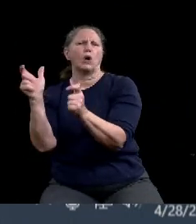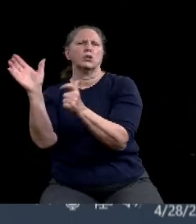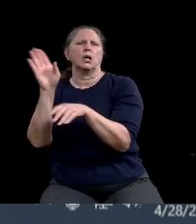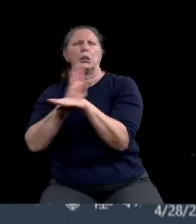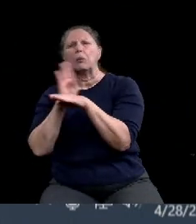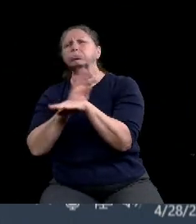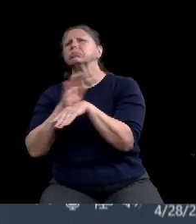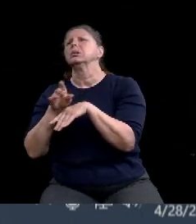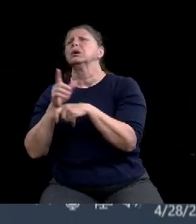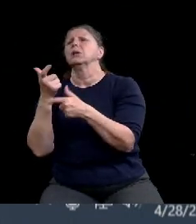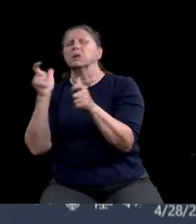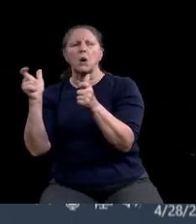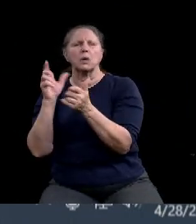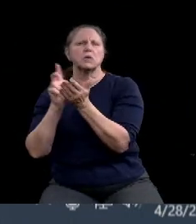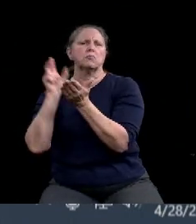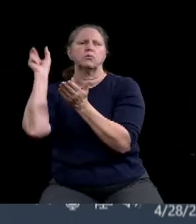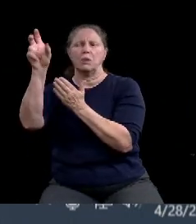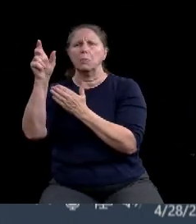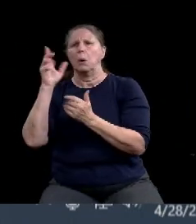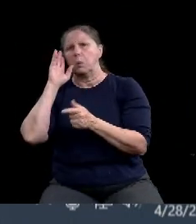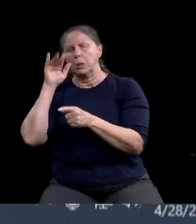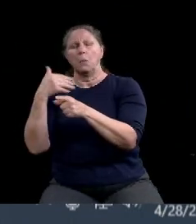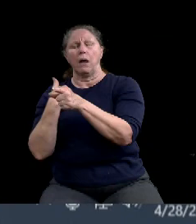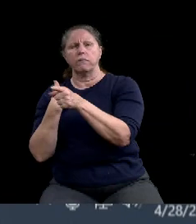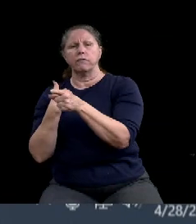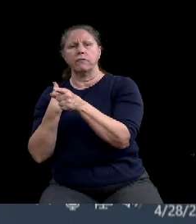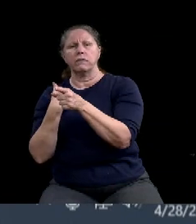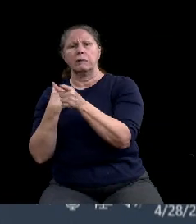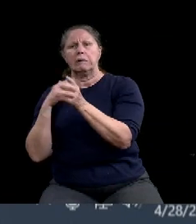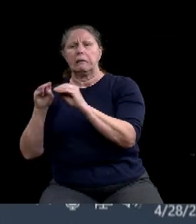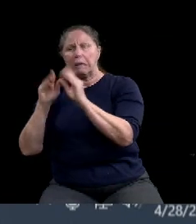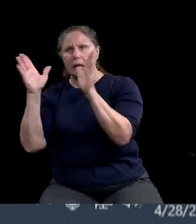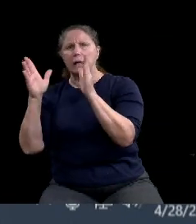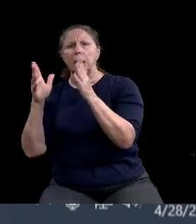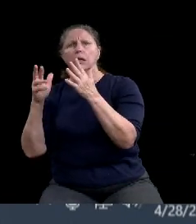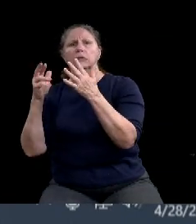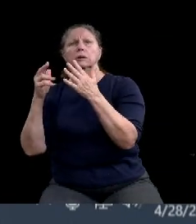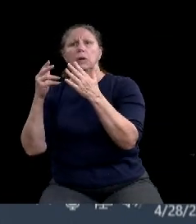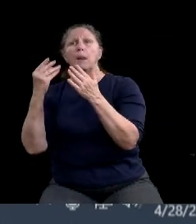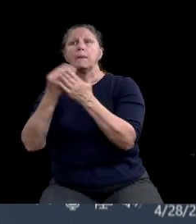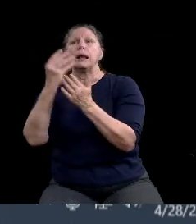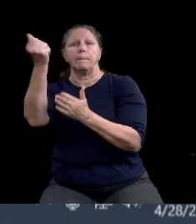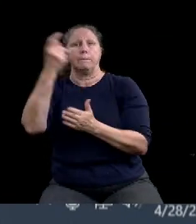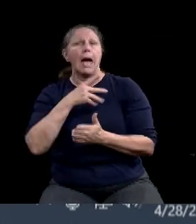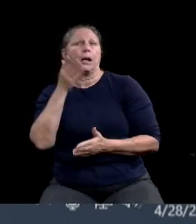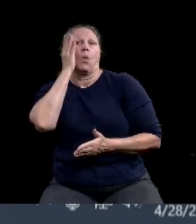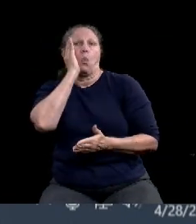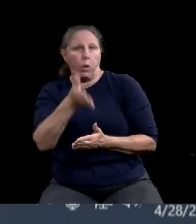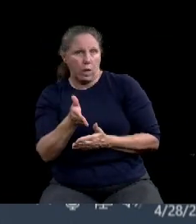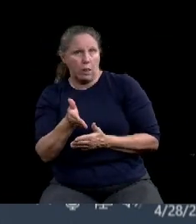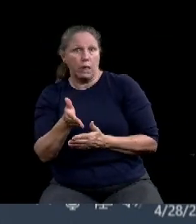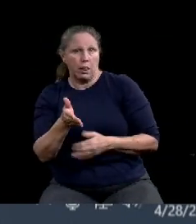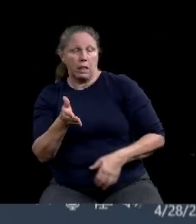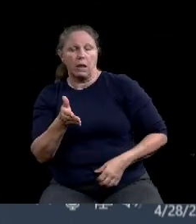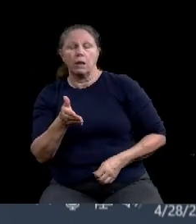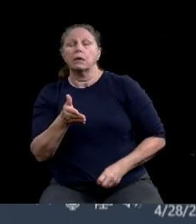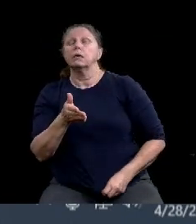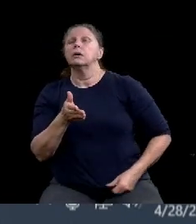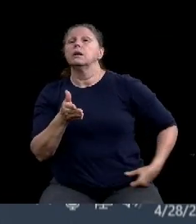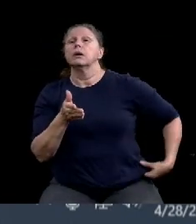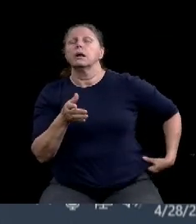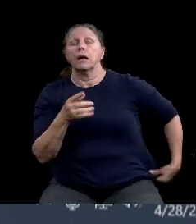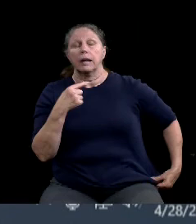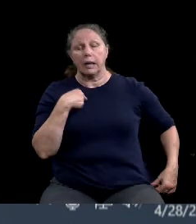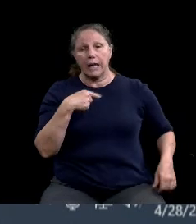um, very clear return on ROI, return on investment. Um, but I think in a time like this, where it's an emergency